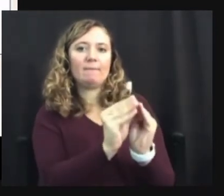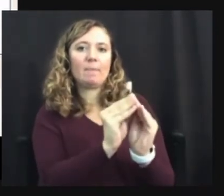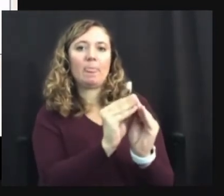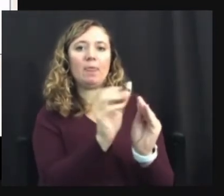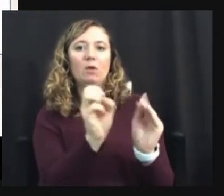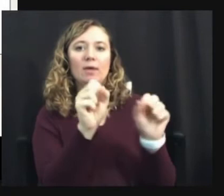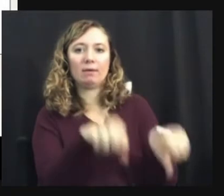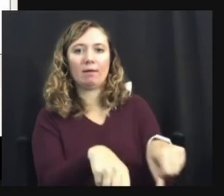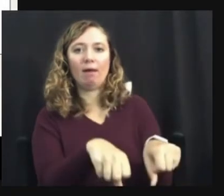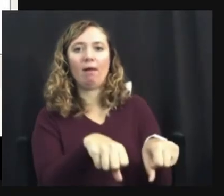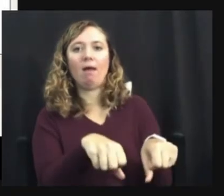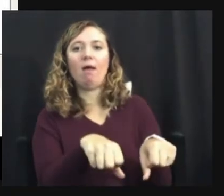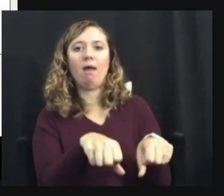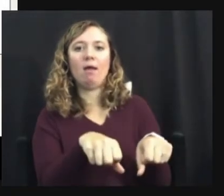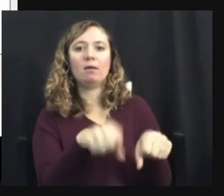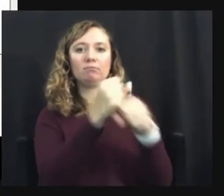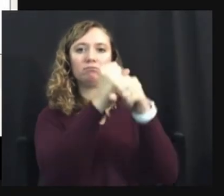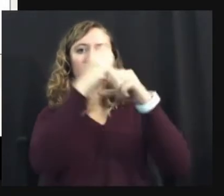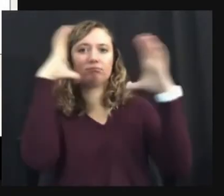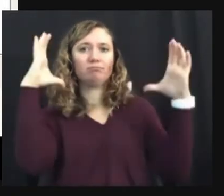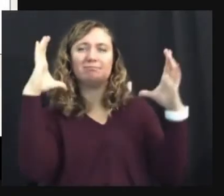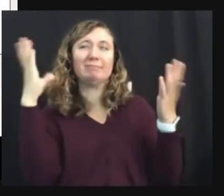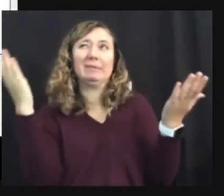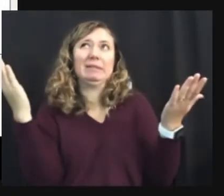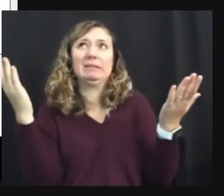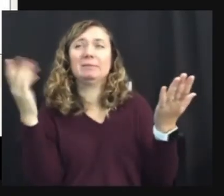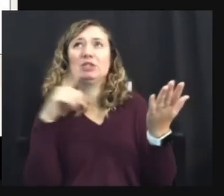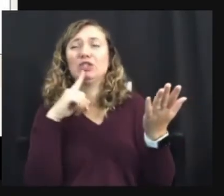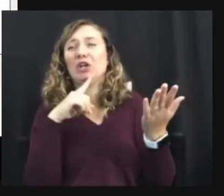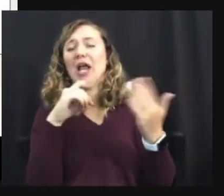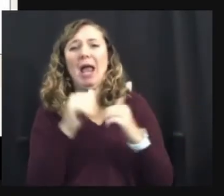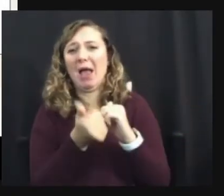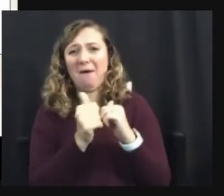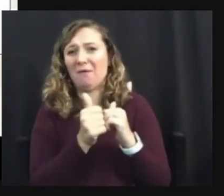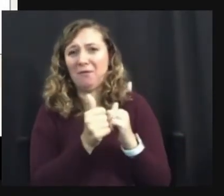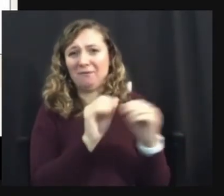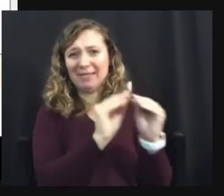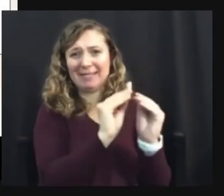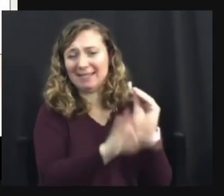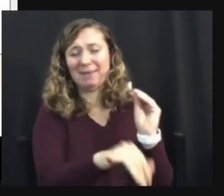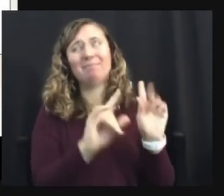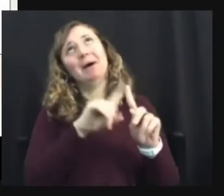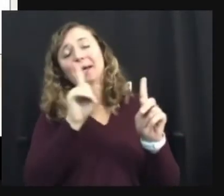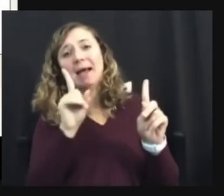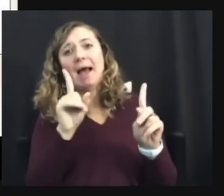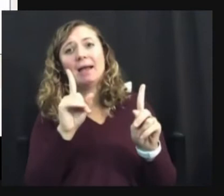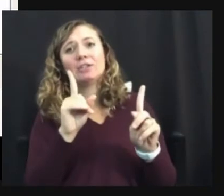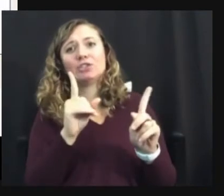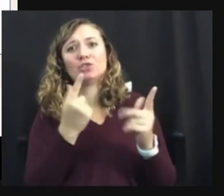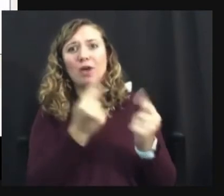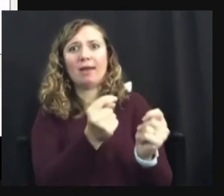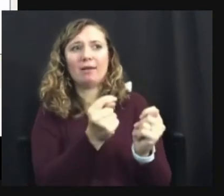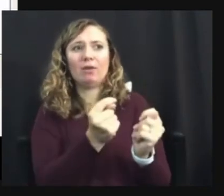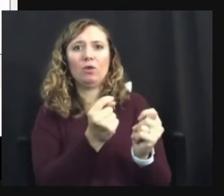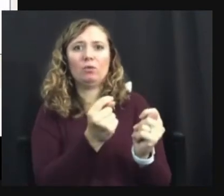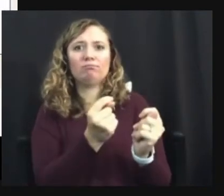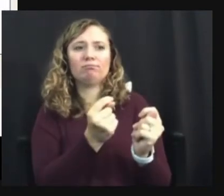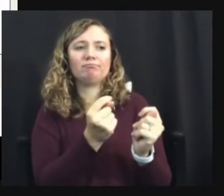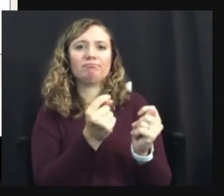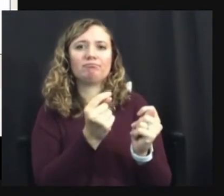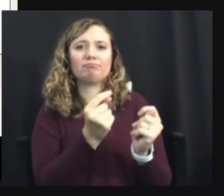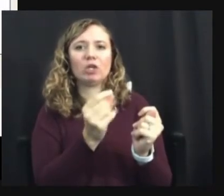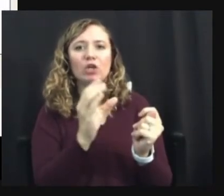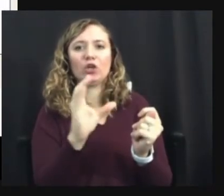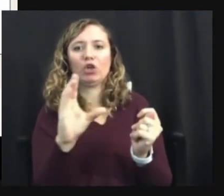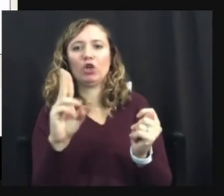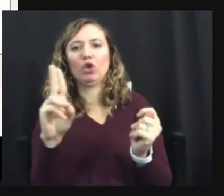although I can't even imagine how you would go about that. Try to cure that in some way. But again, that disregards the